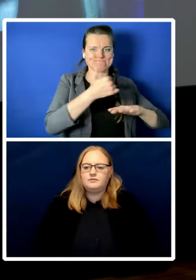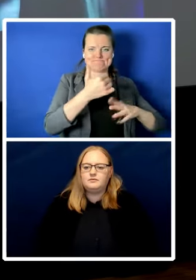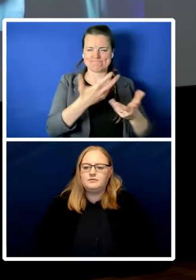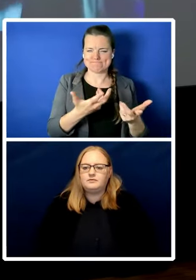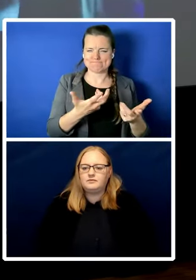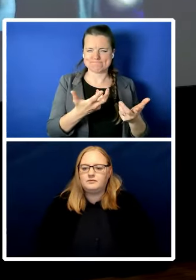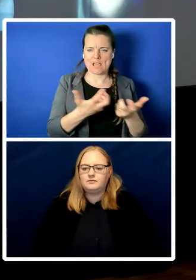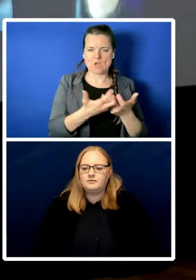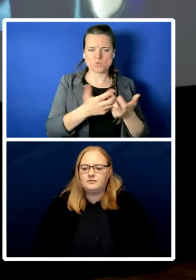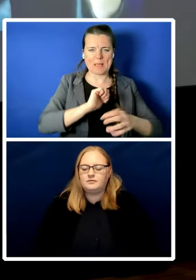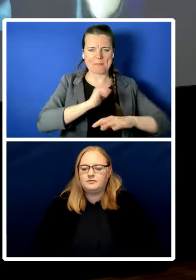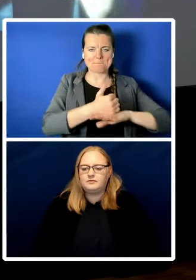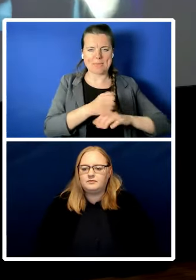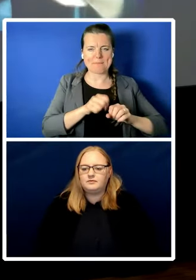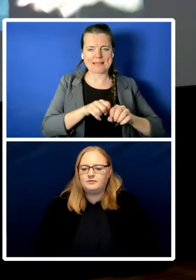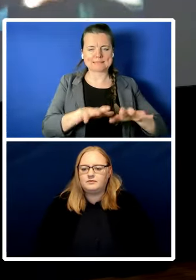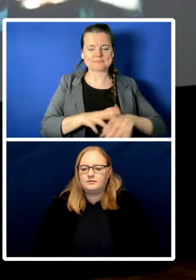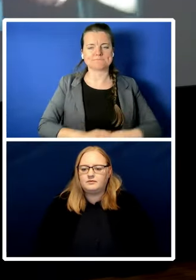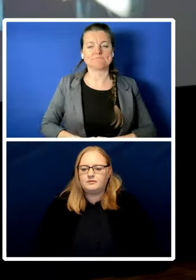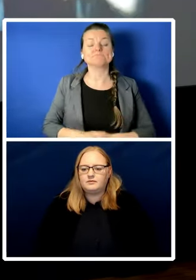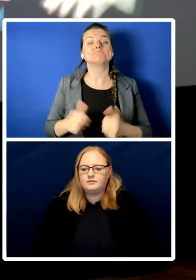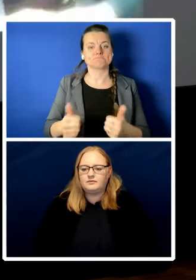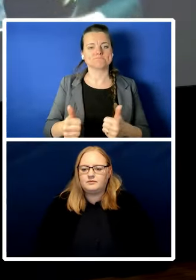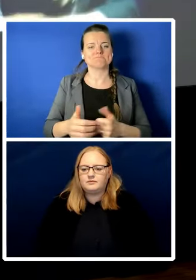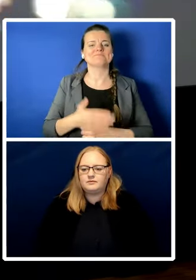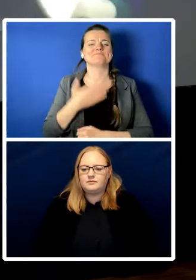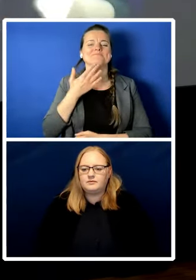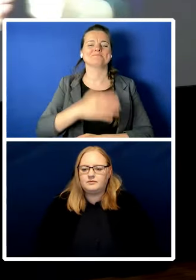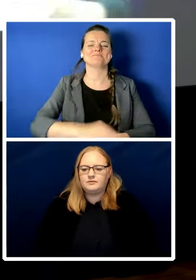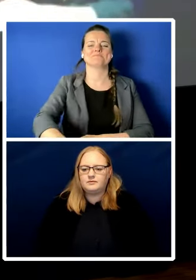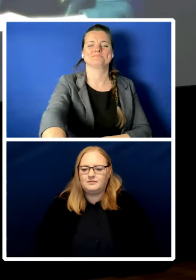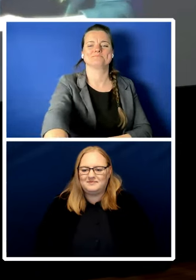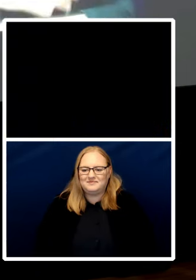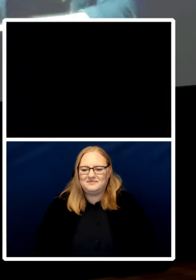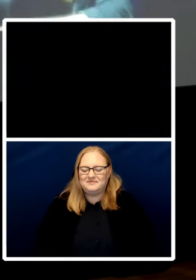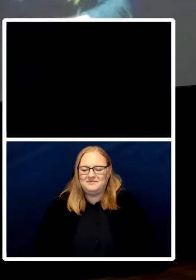i'm just over there the lady in the middle there yeah thanks